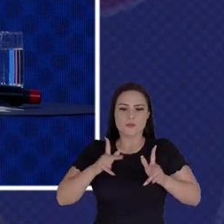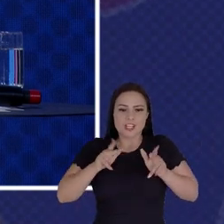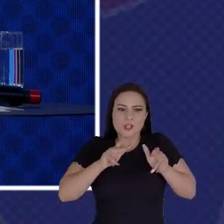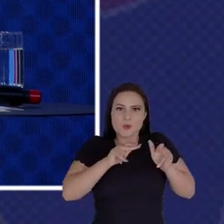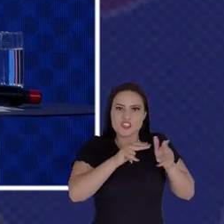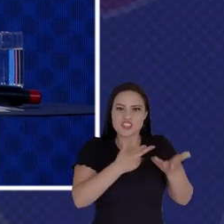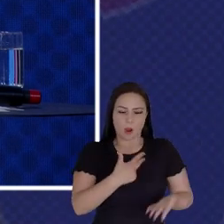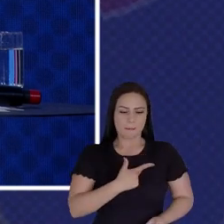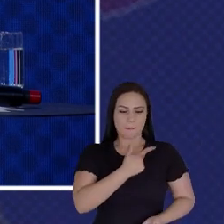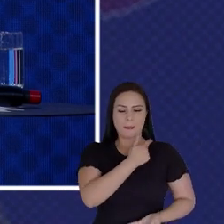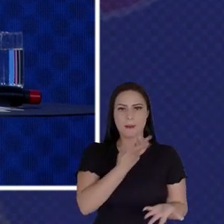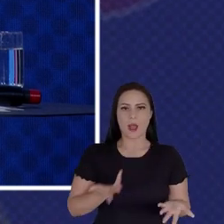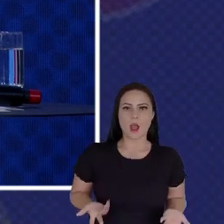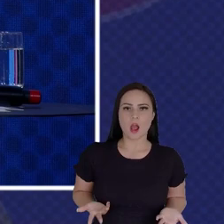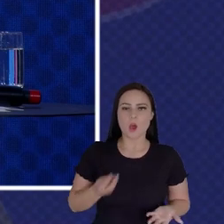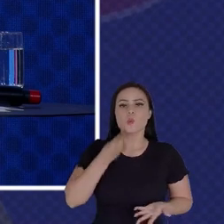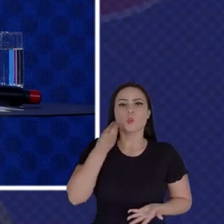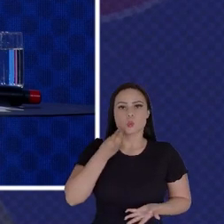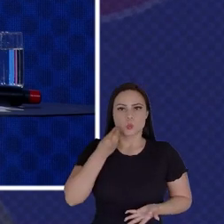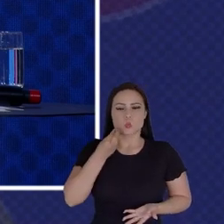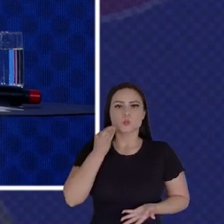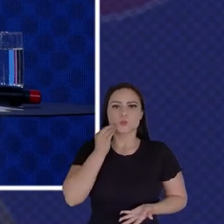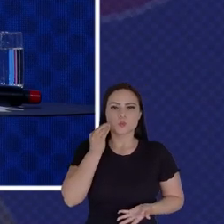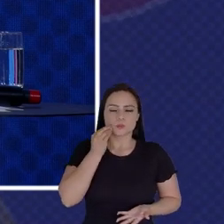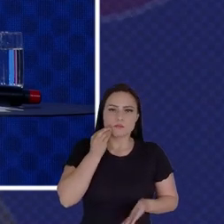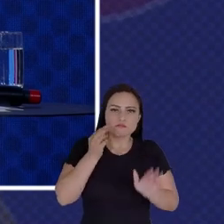Pig Experiment Shows Is That We